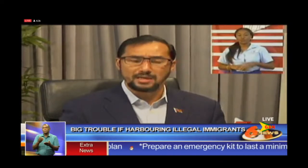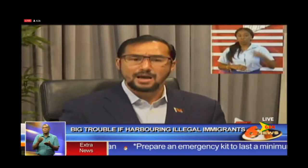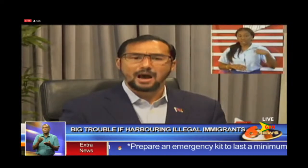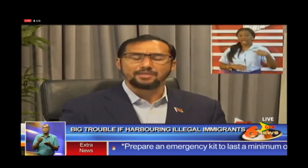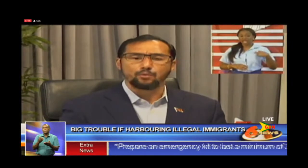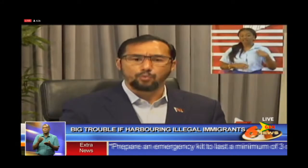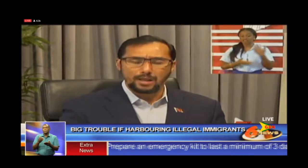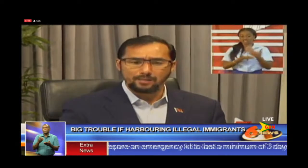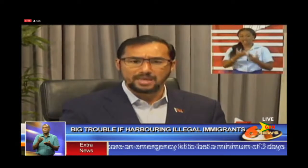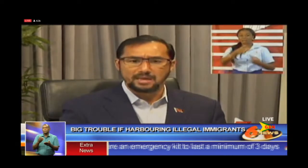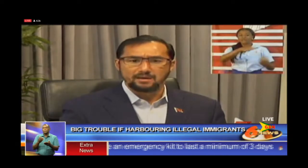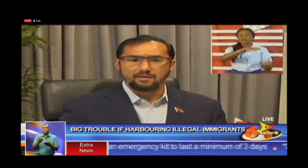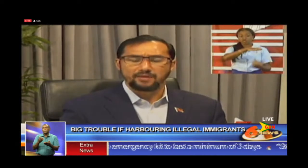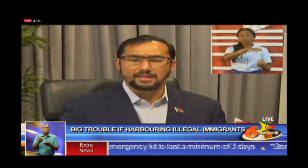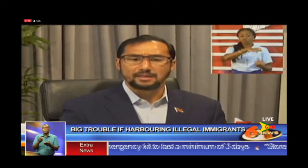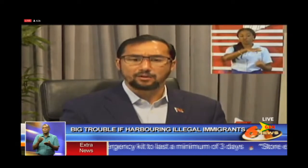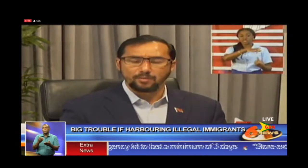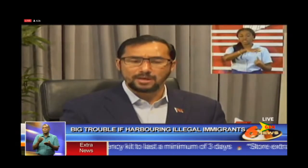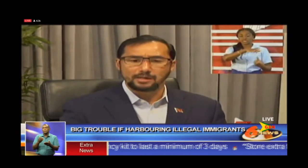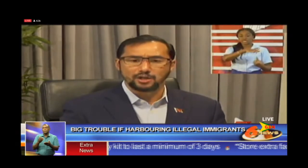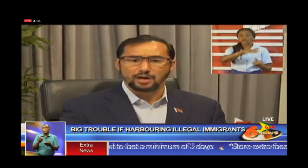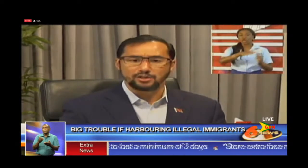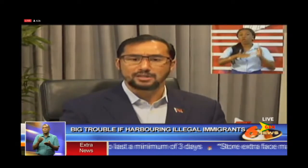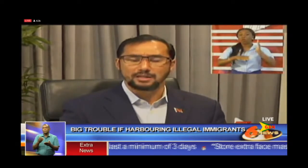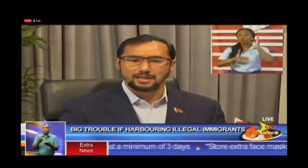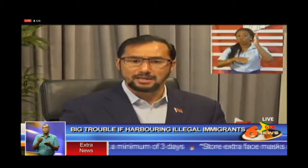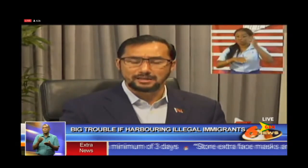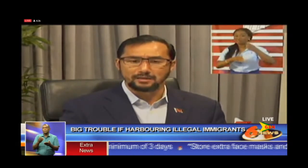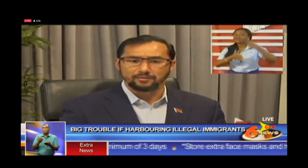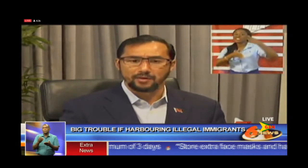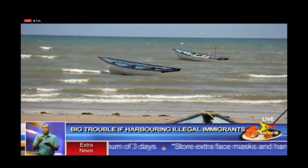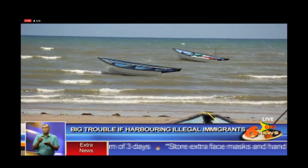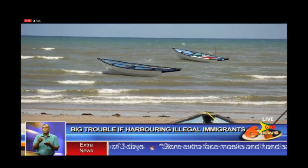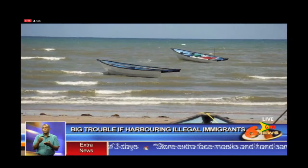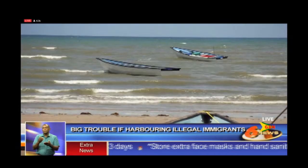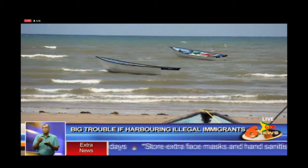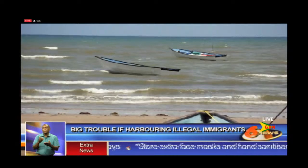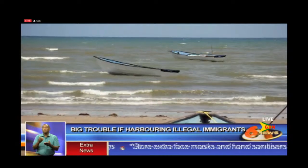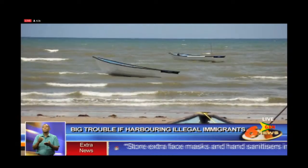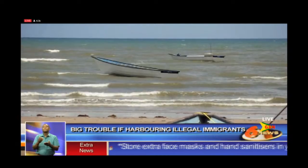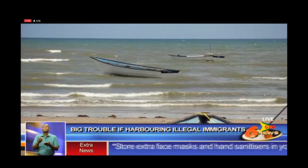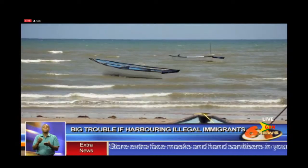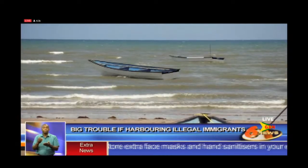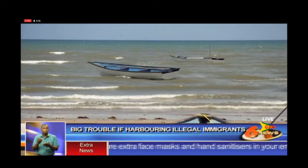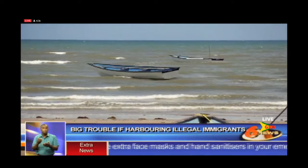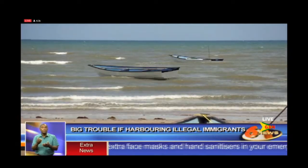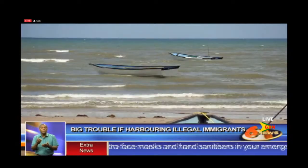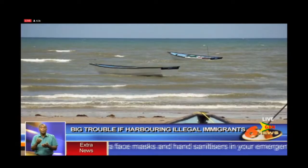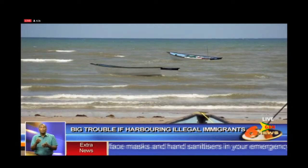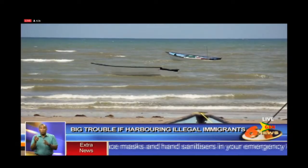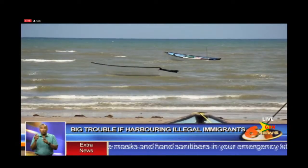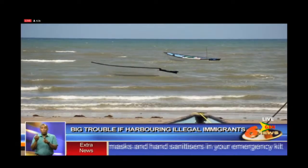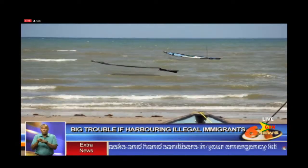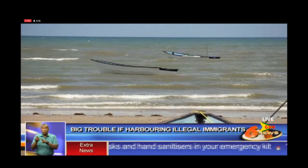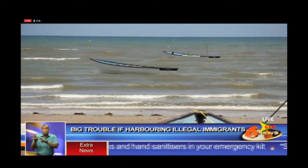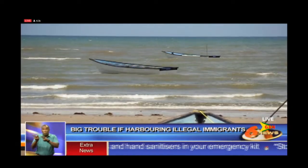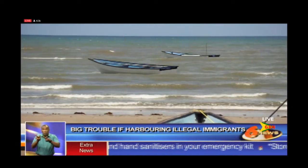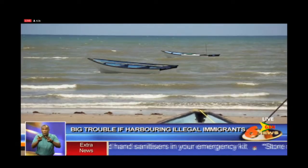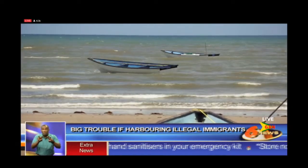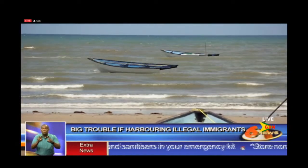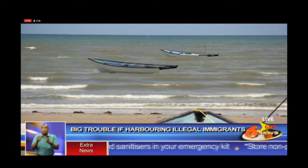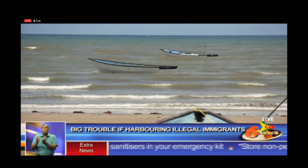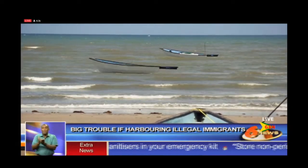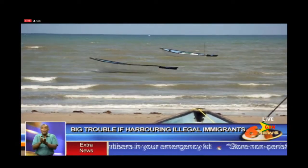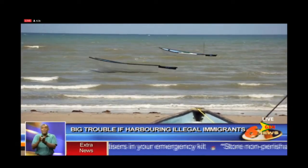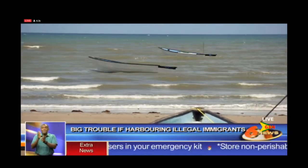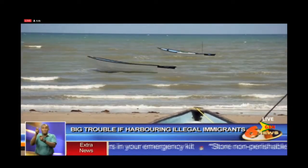quarantine, and they will be facing the criminal charges that they deserve. A close eye is also being kept on fishermen